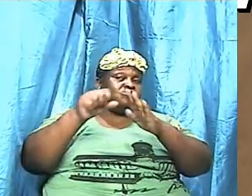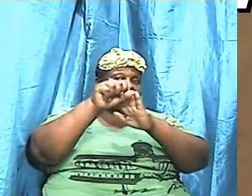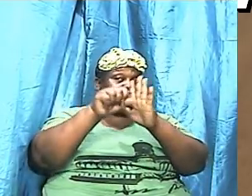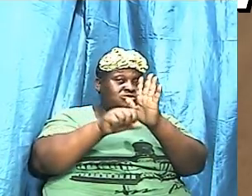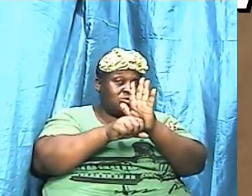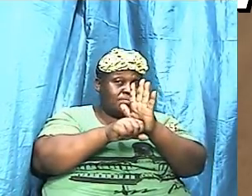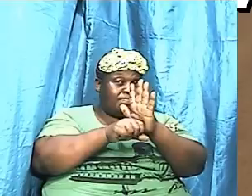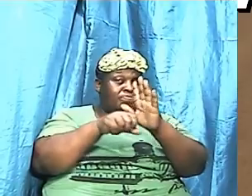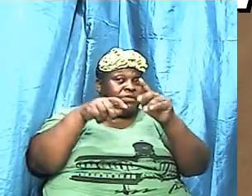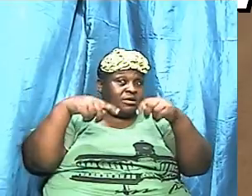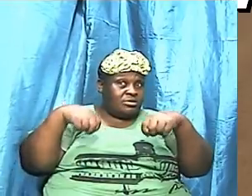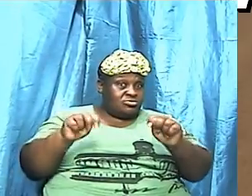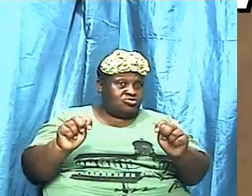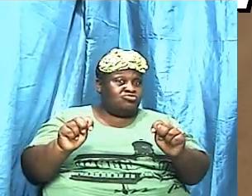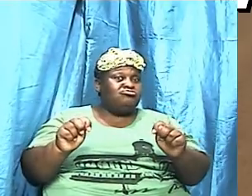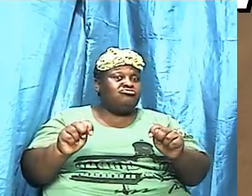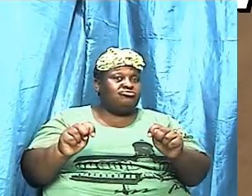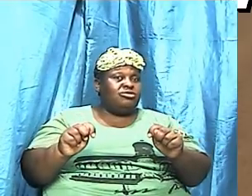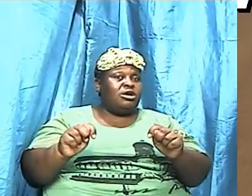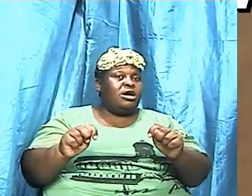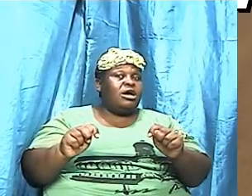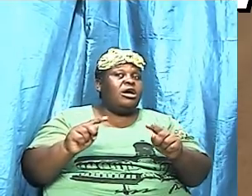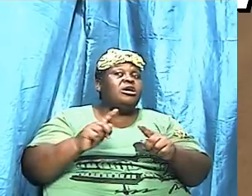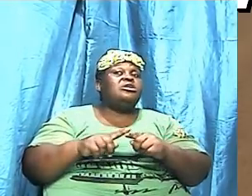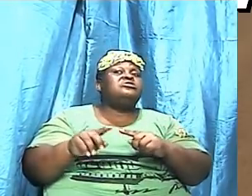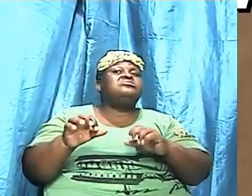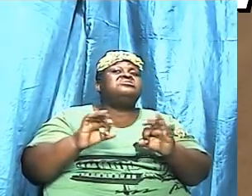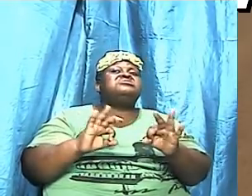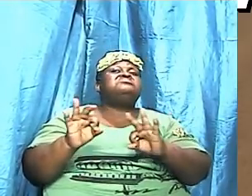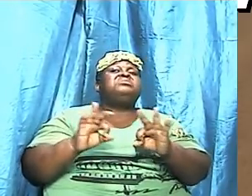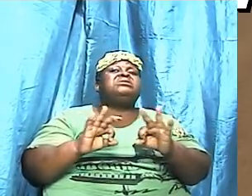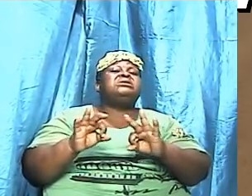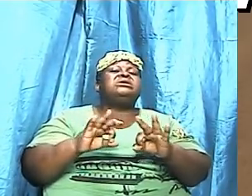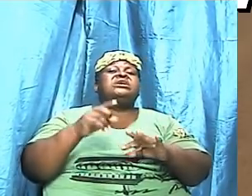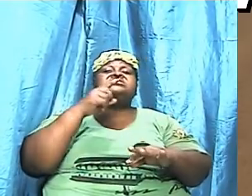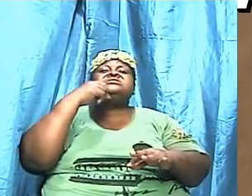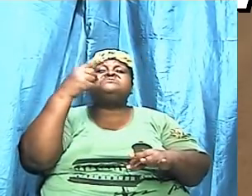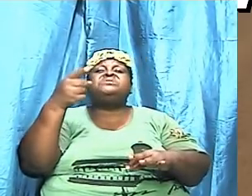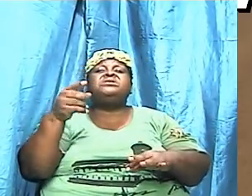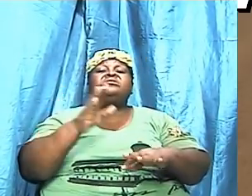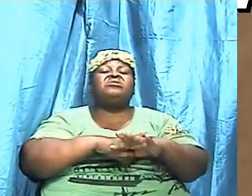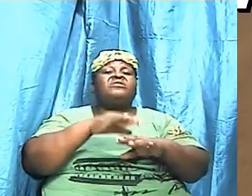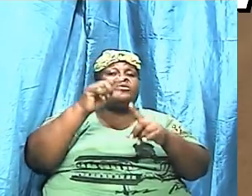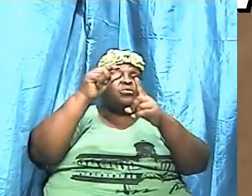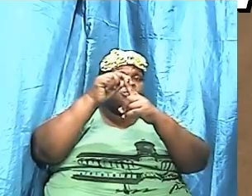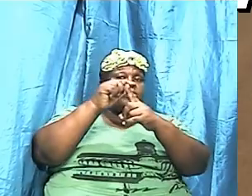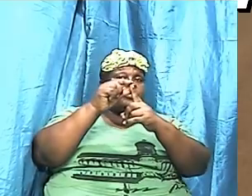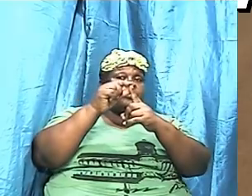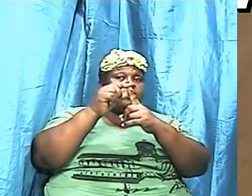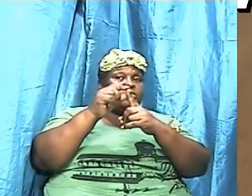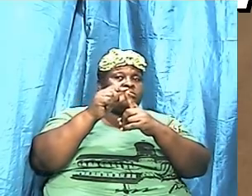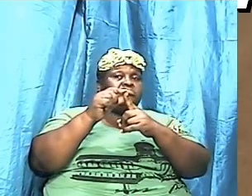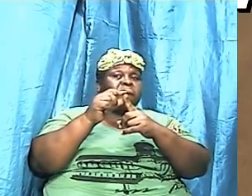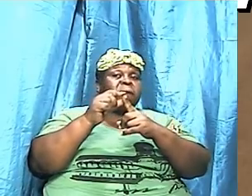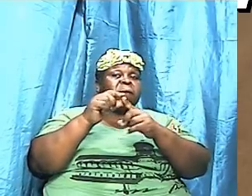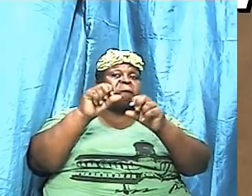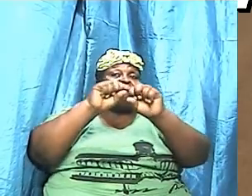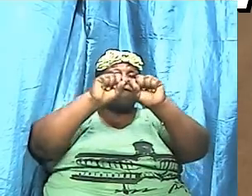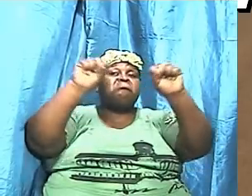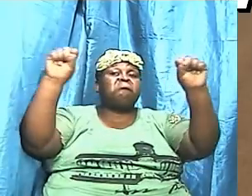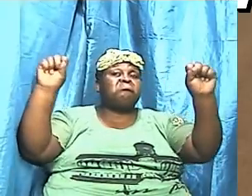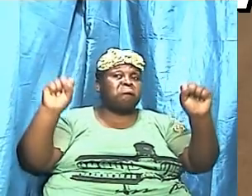expound on the word. So can we put this slide on the screen